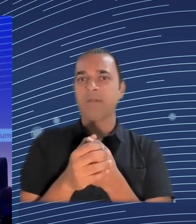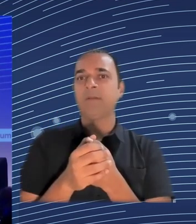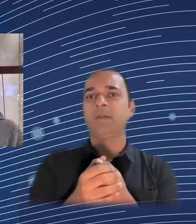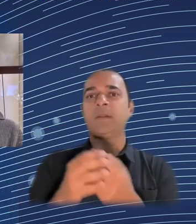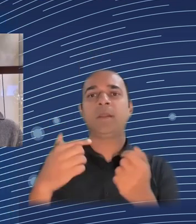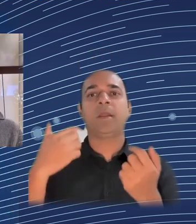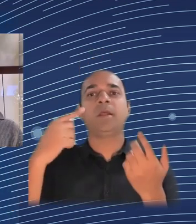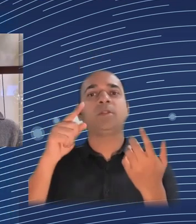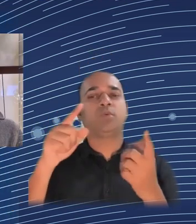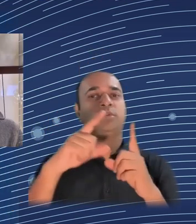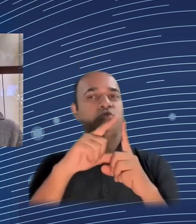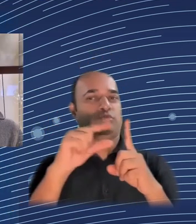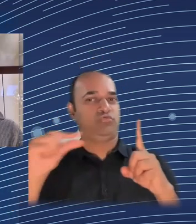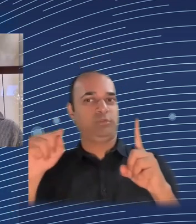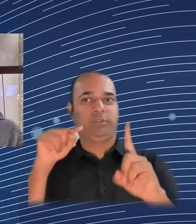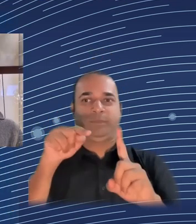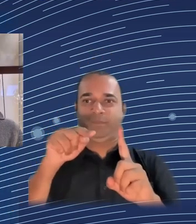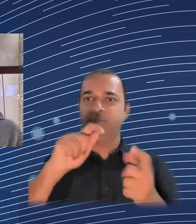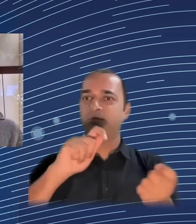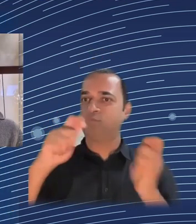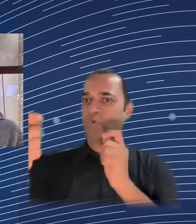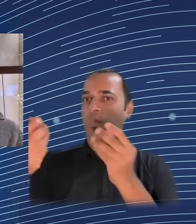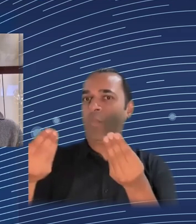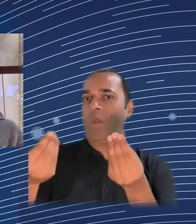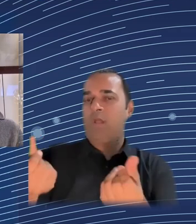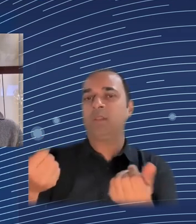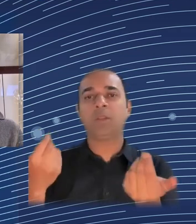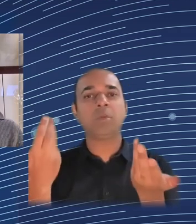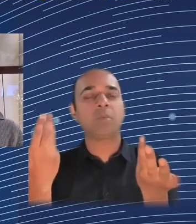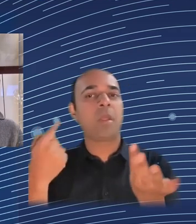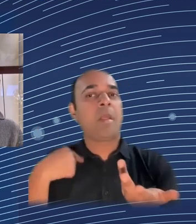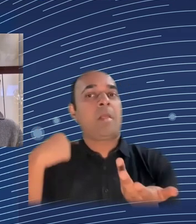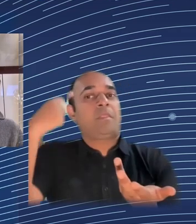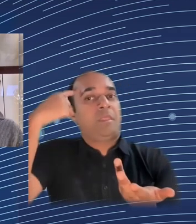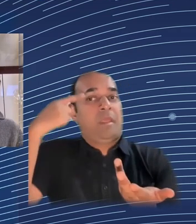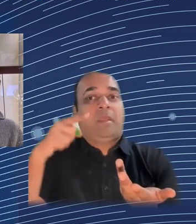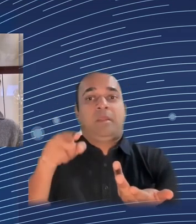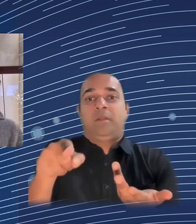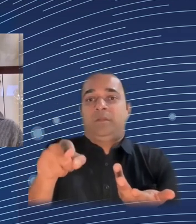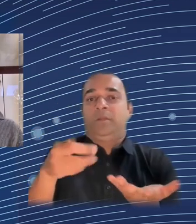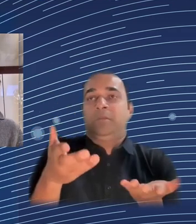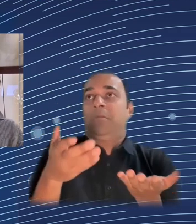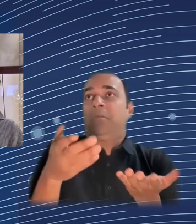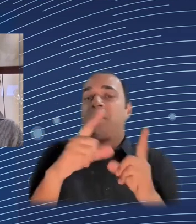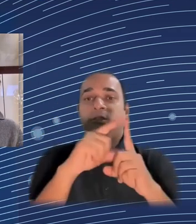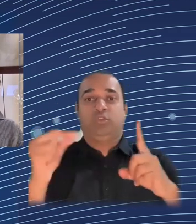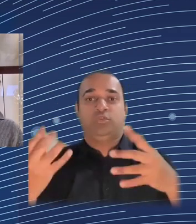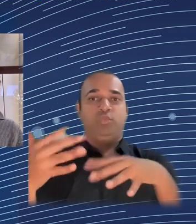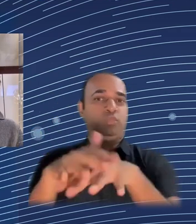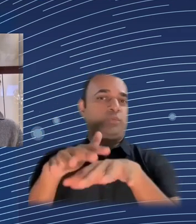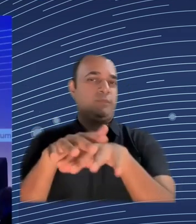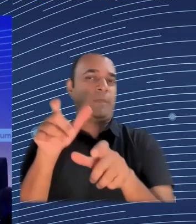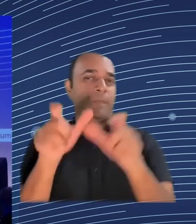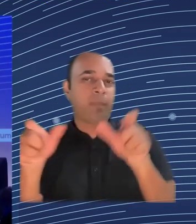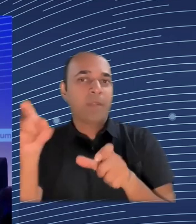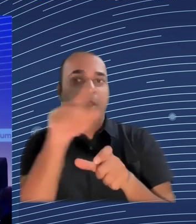maybe keep it to one minute and a half. And I'll start with Mr. Poisson. Well, I'm going to do a conclusion but also reply to your previous question, which